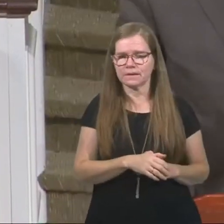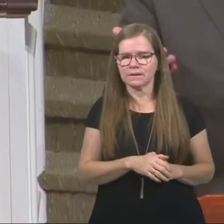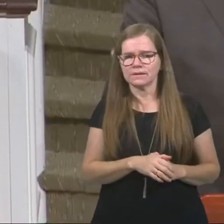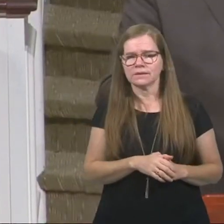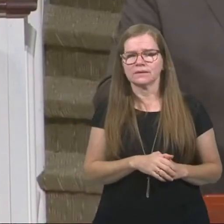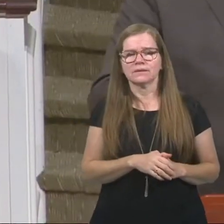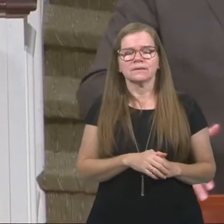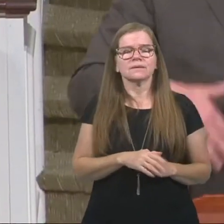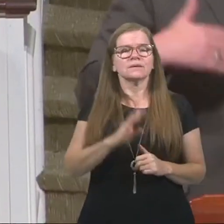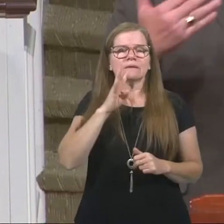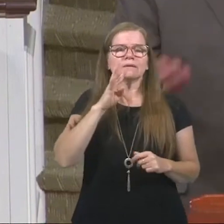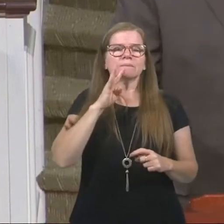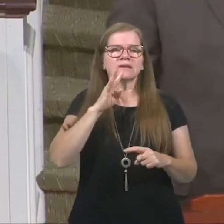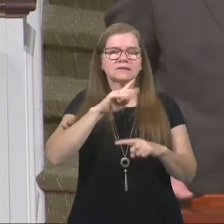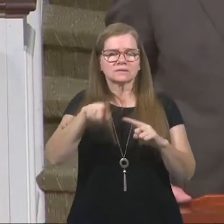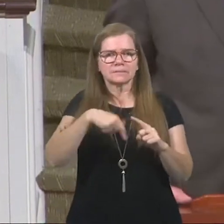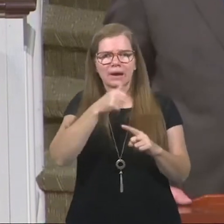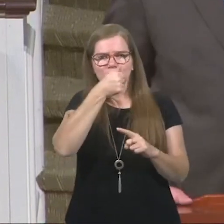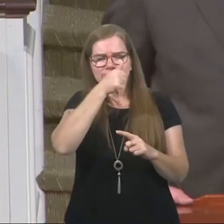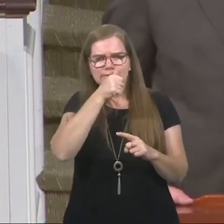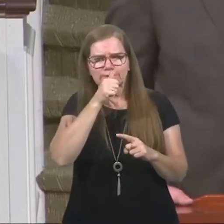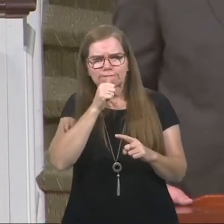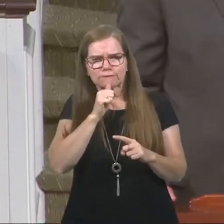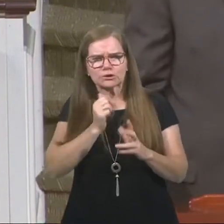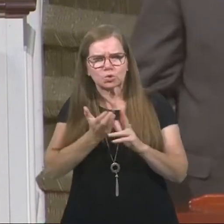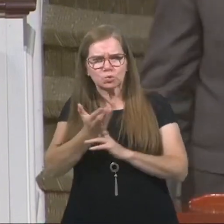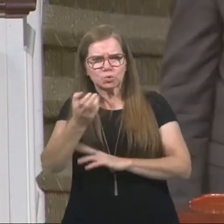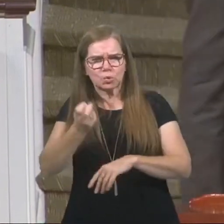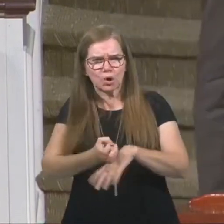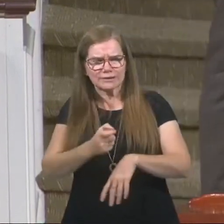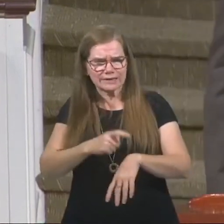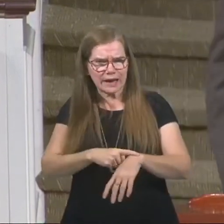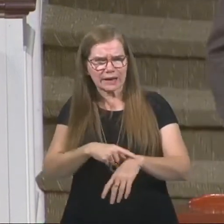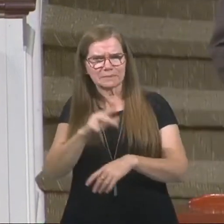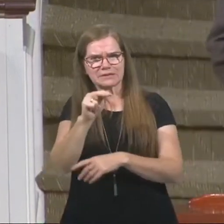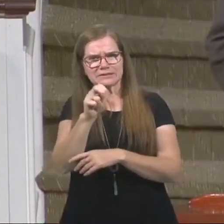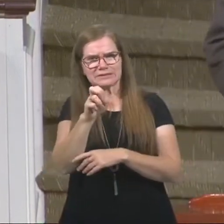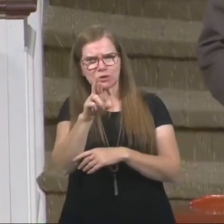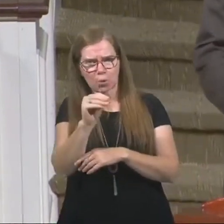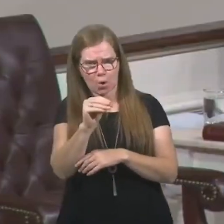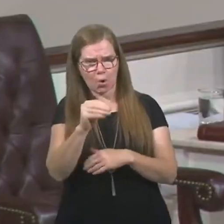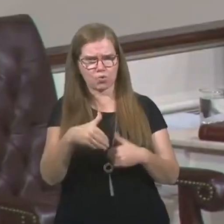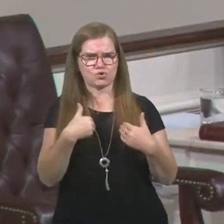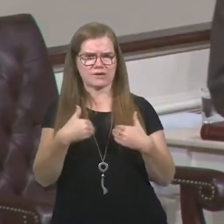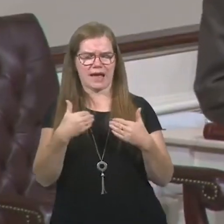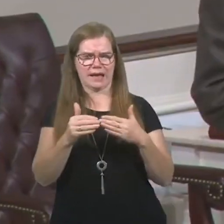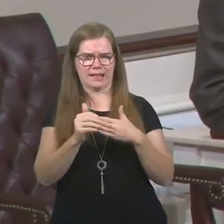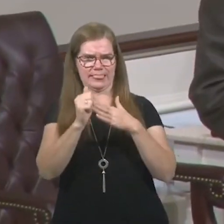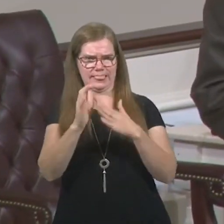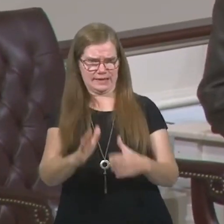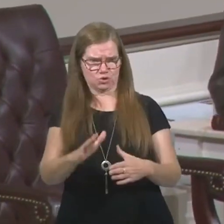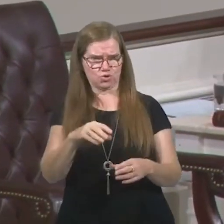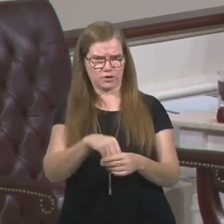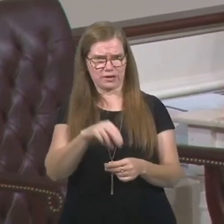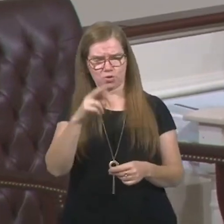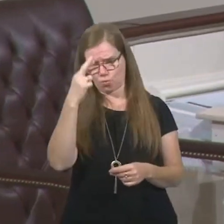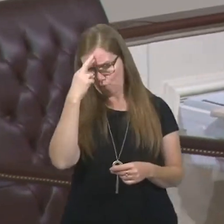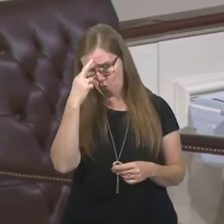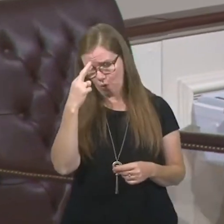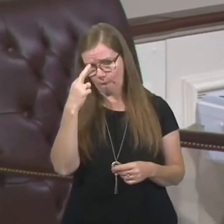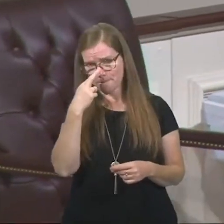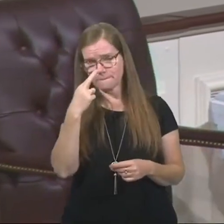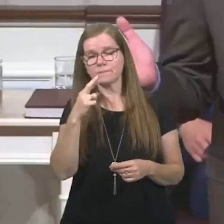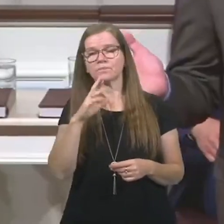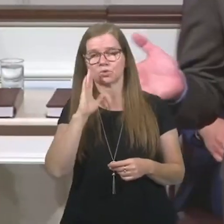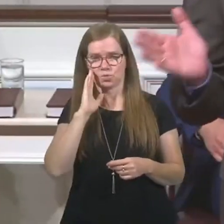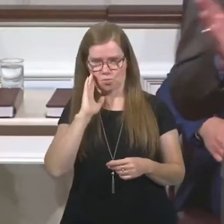he speaks of suffering, going through difficult times. Of course, Nero, a young leader of Rome, would eventually be responsible for taking